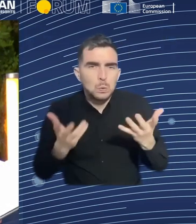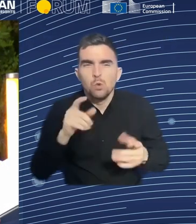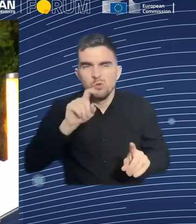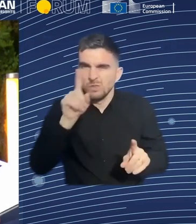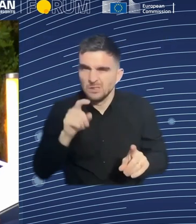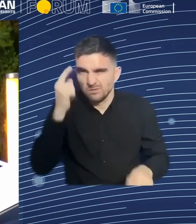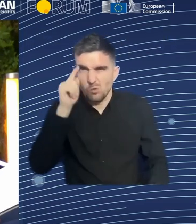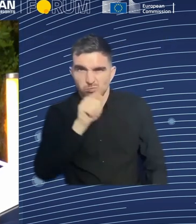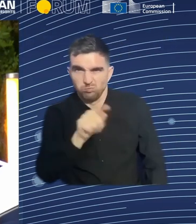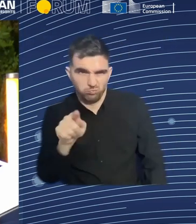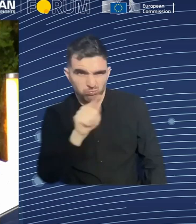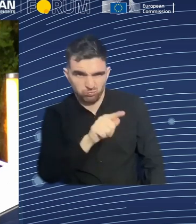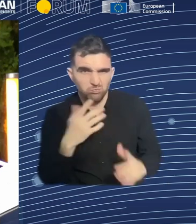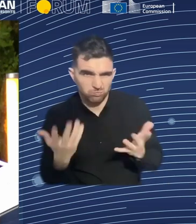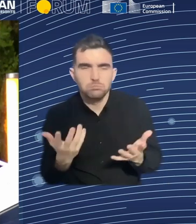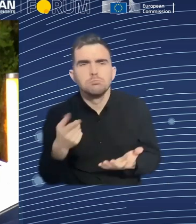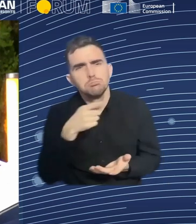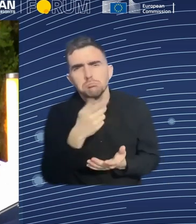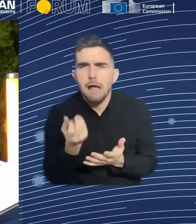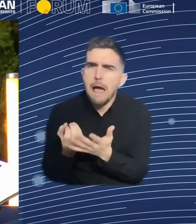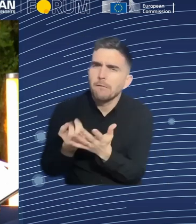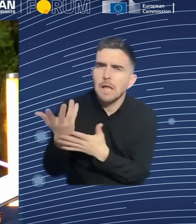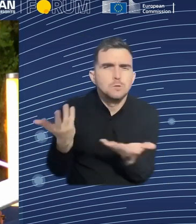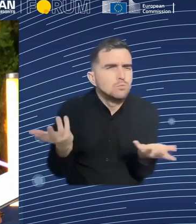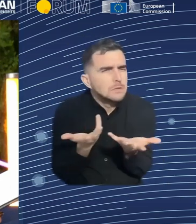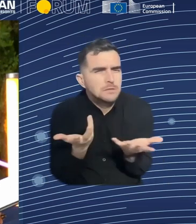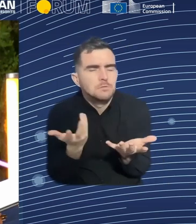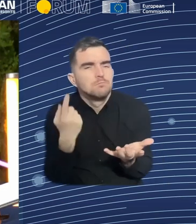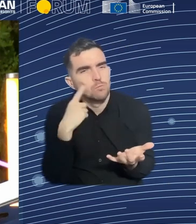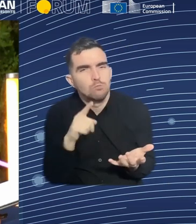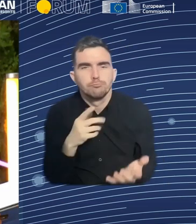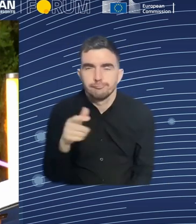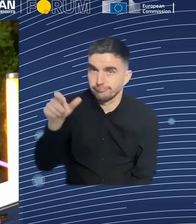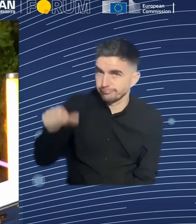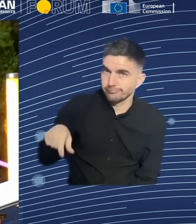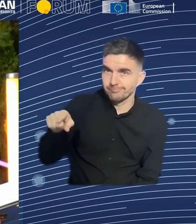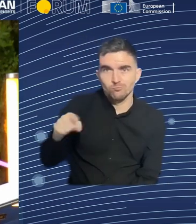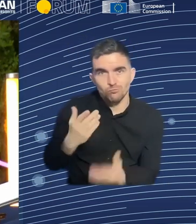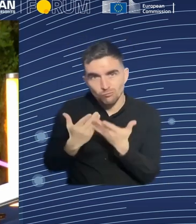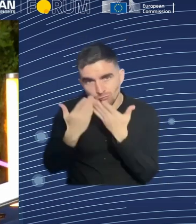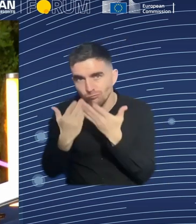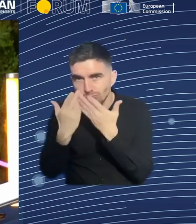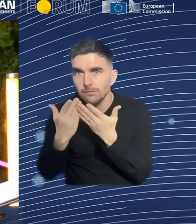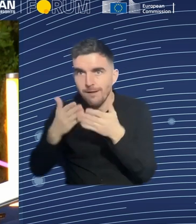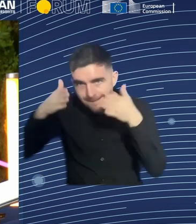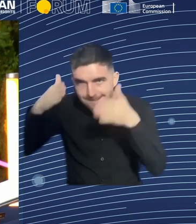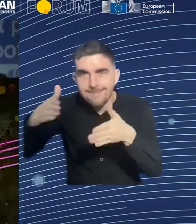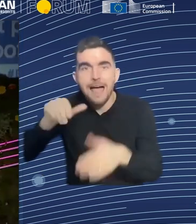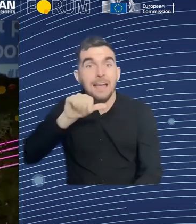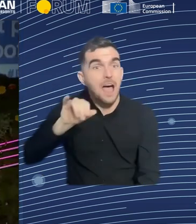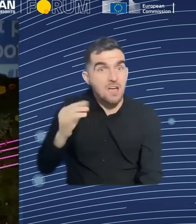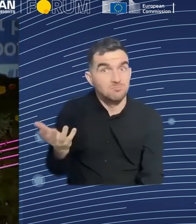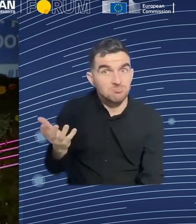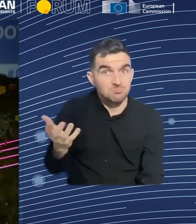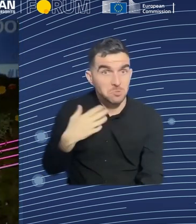analytics and AI? This question was coming from Slido and that's to both of you who wants to go first. Yeah,